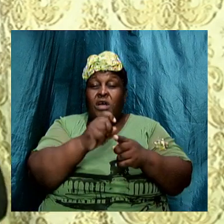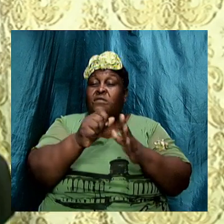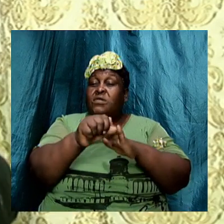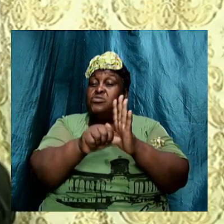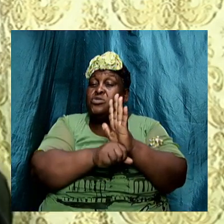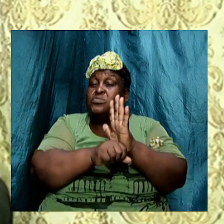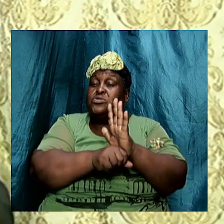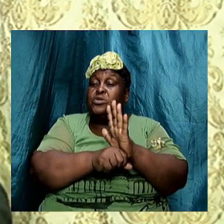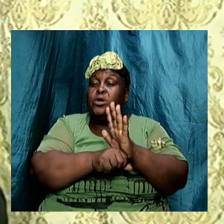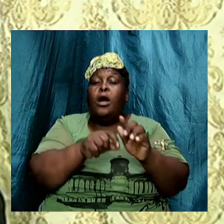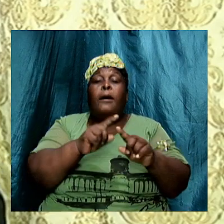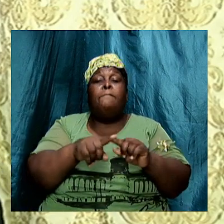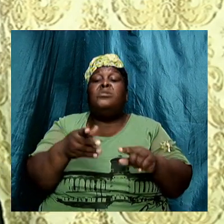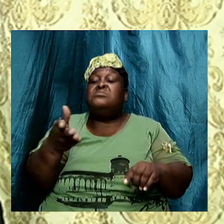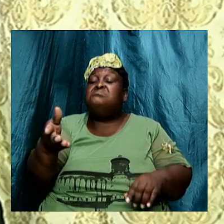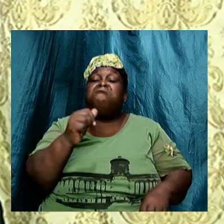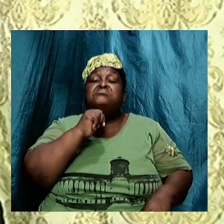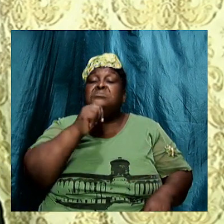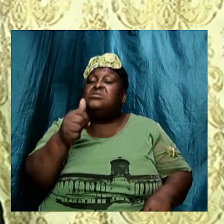it And we must be aware